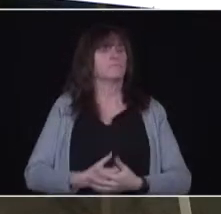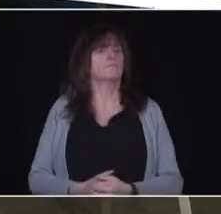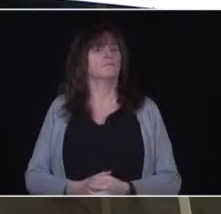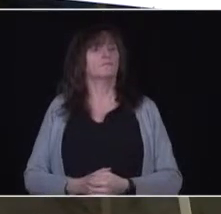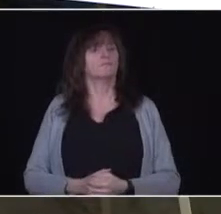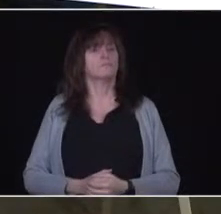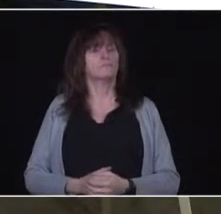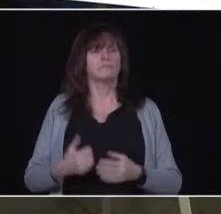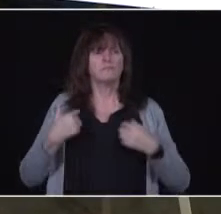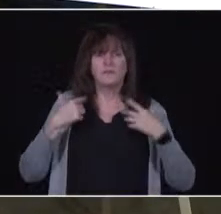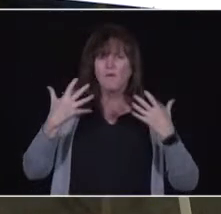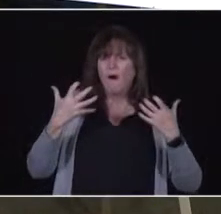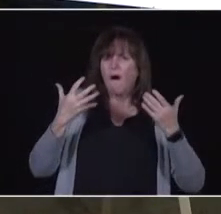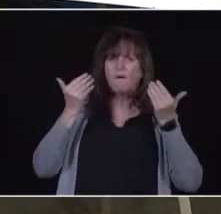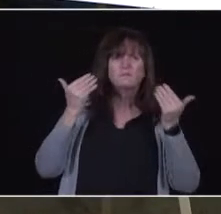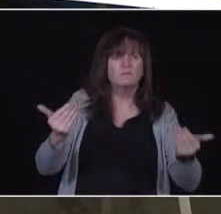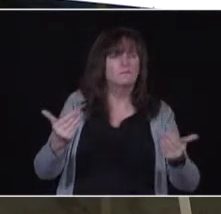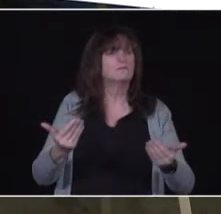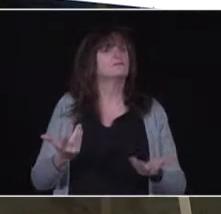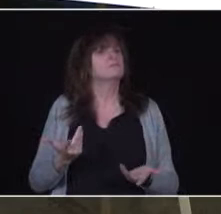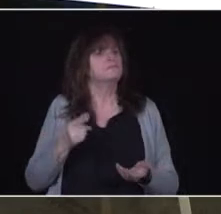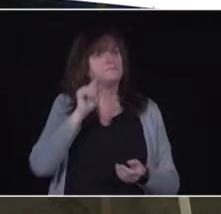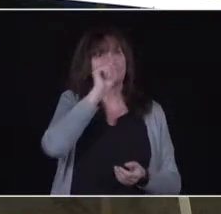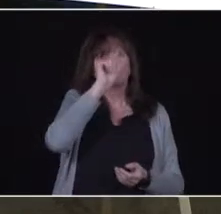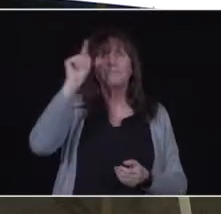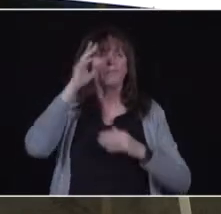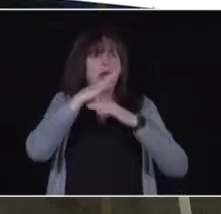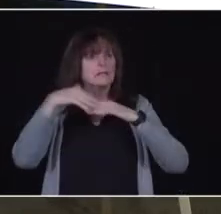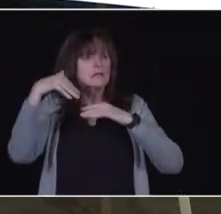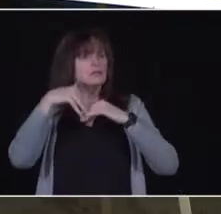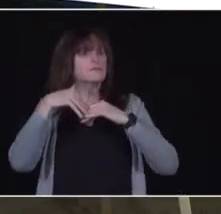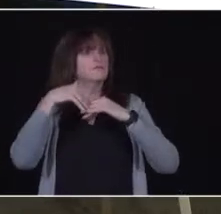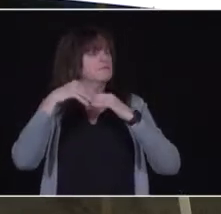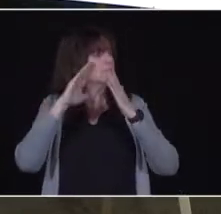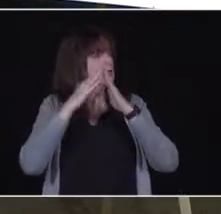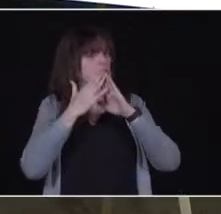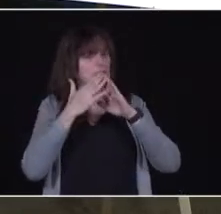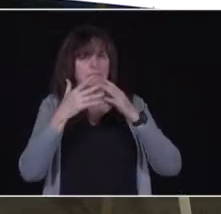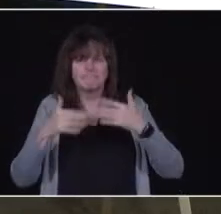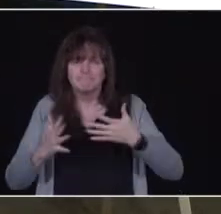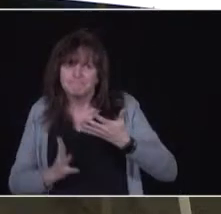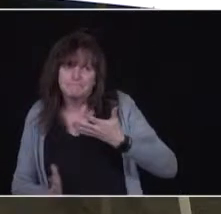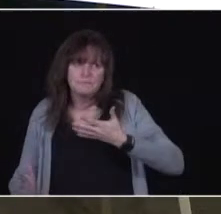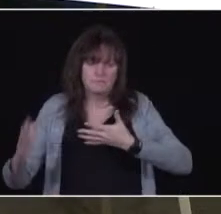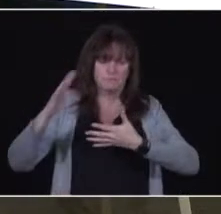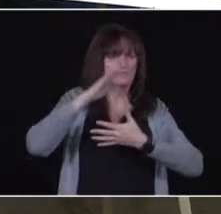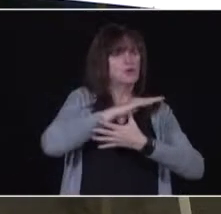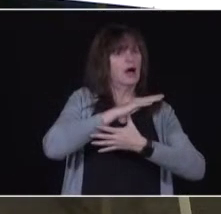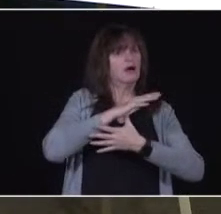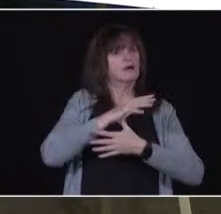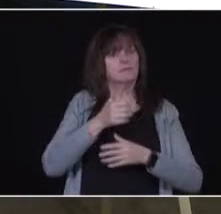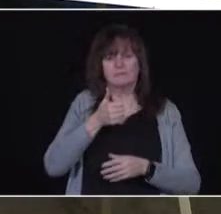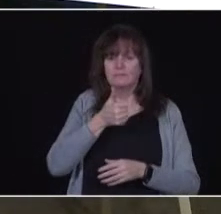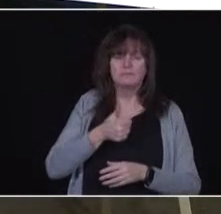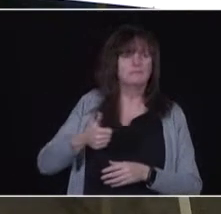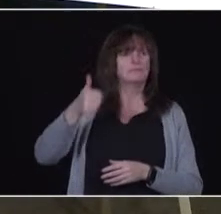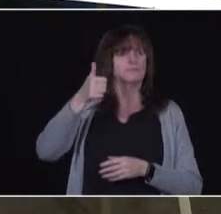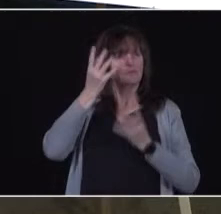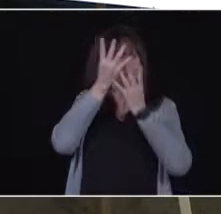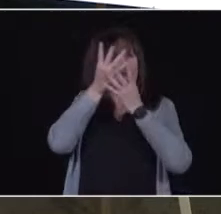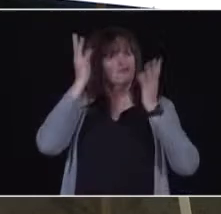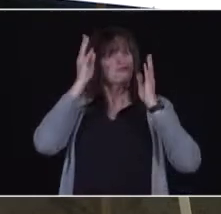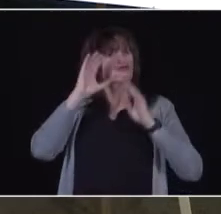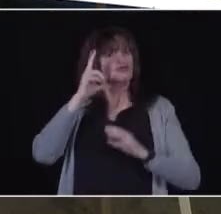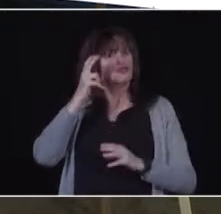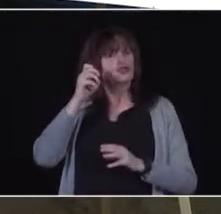prioritized group, the Deputy with the regional chiefs and the leadership of First Nations and Indigenous adults have stratified